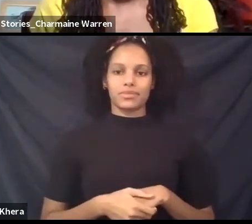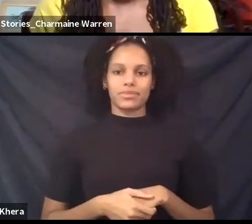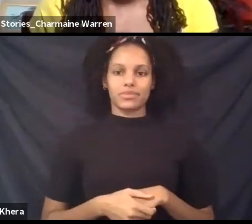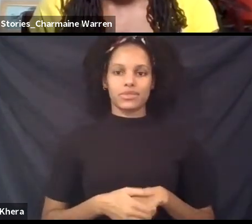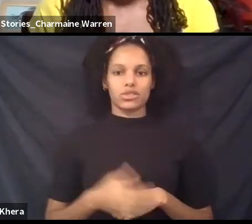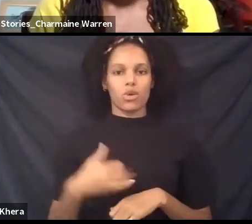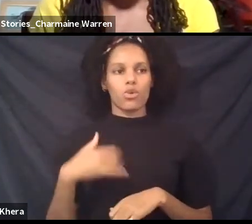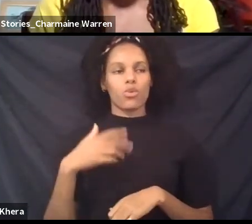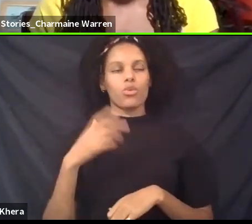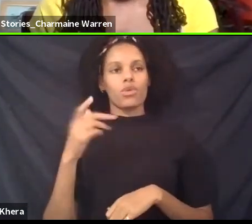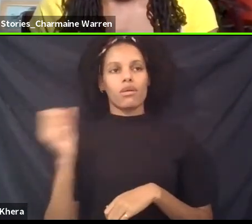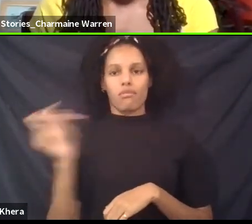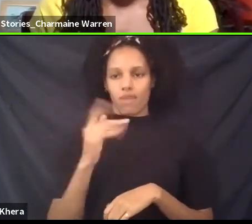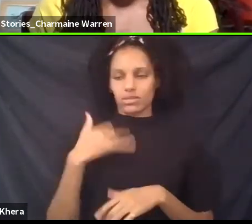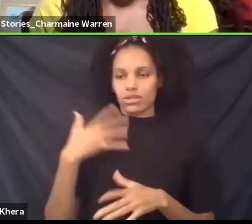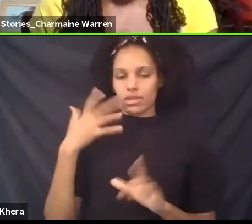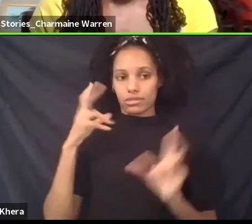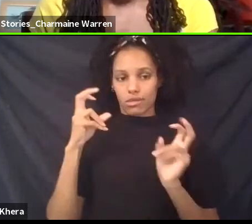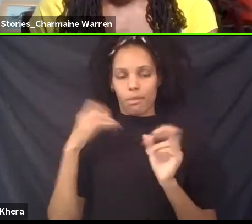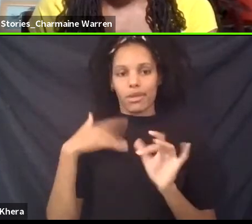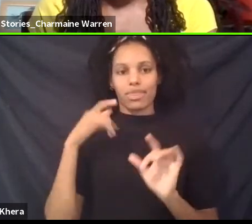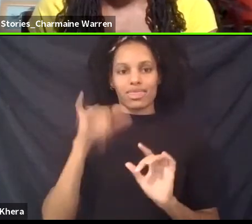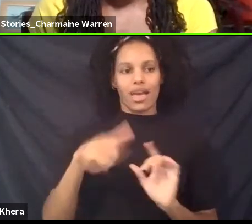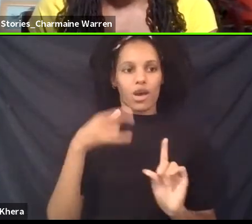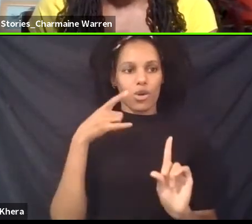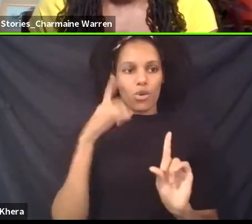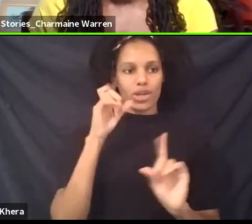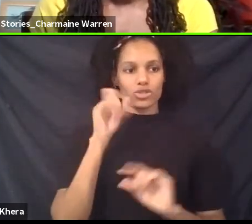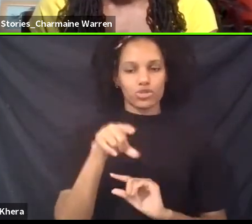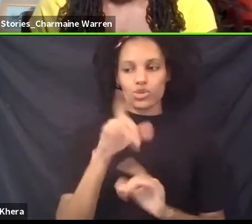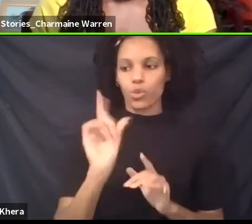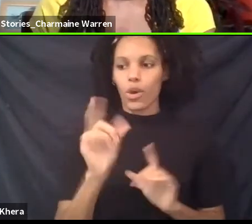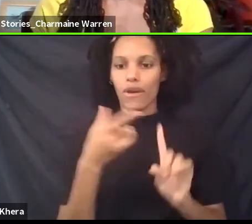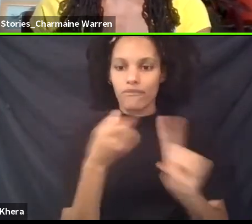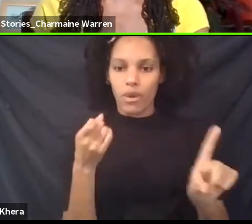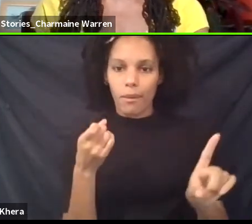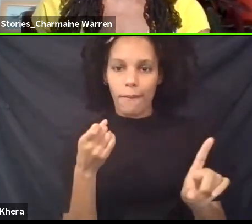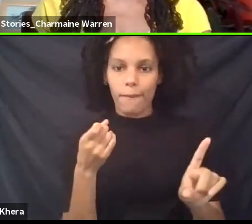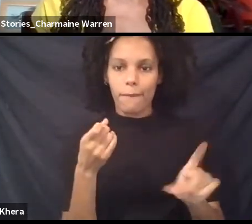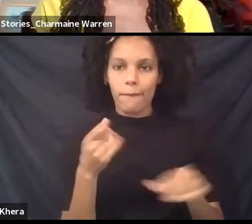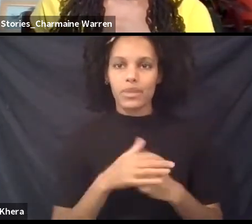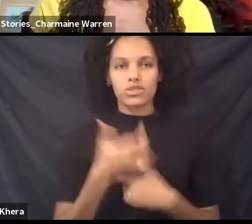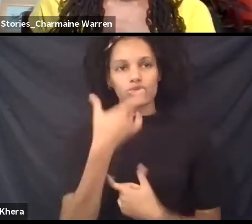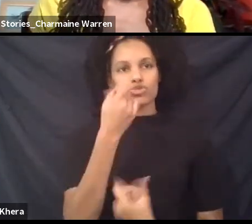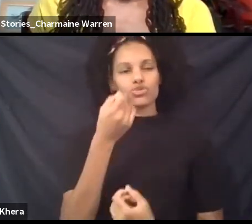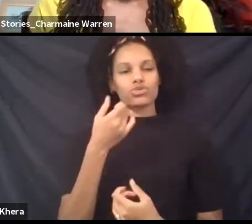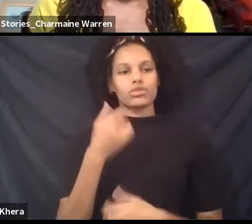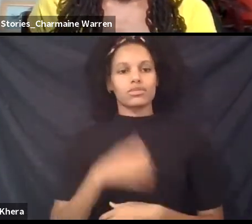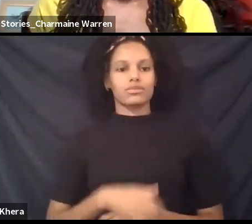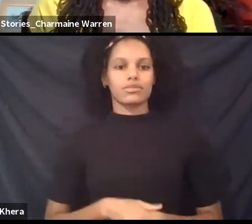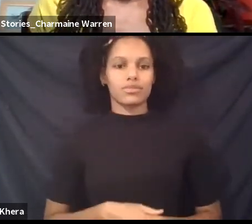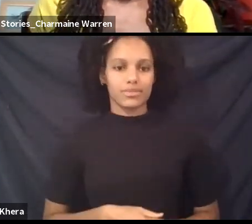you come from? As a Jamaican, that's one of those questions, right? For me. Yeah.